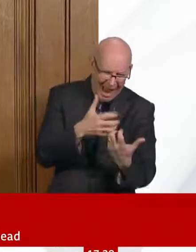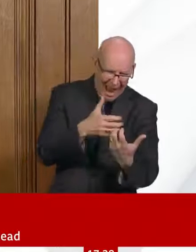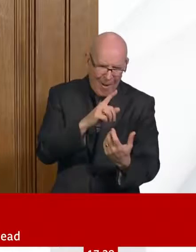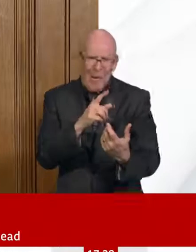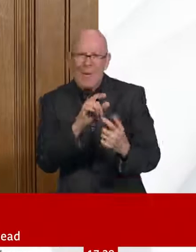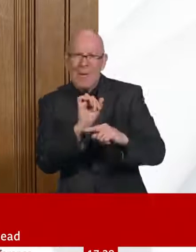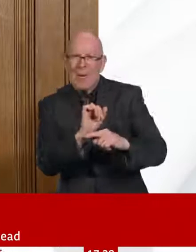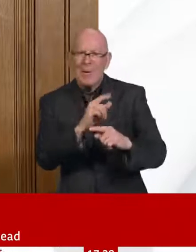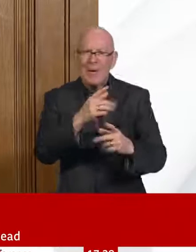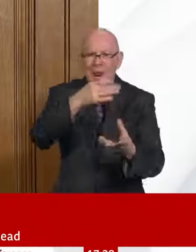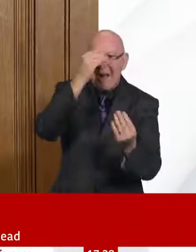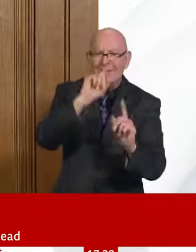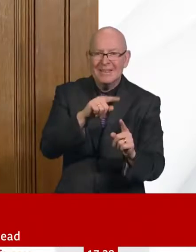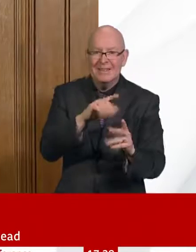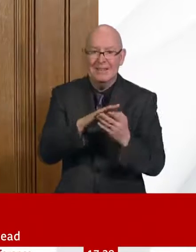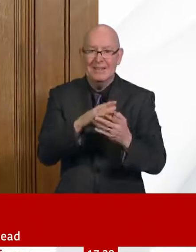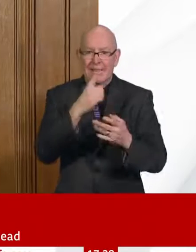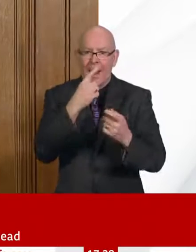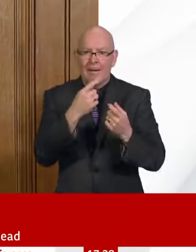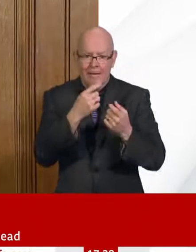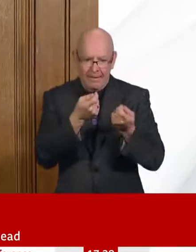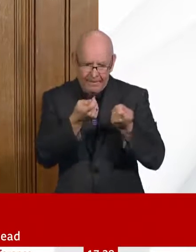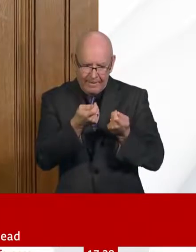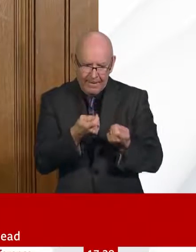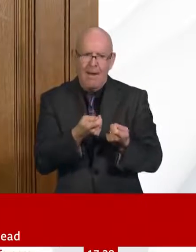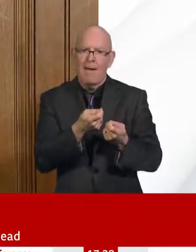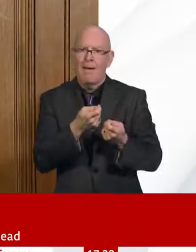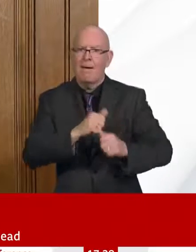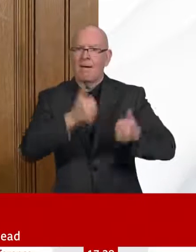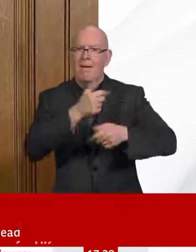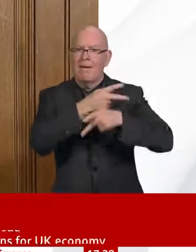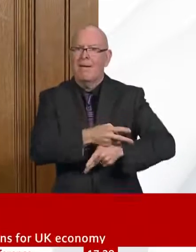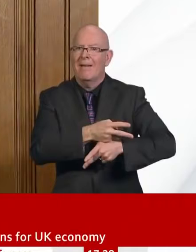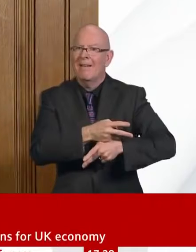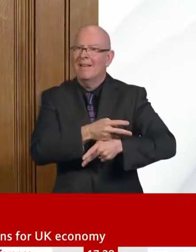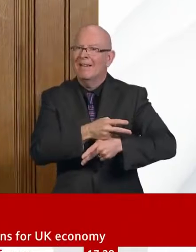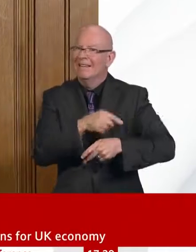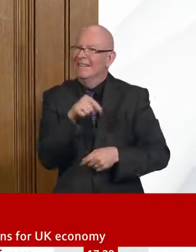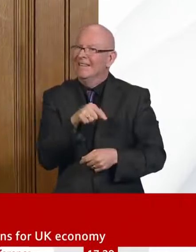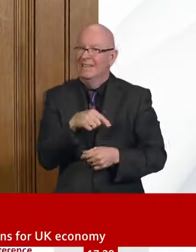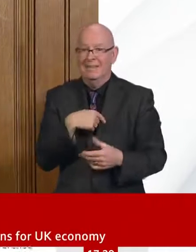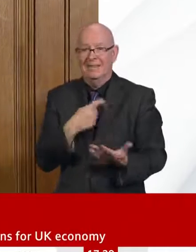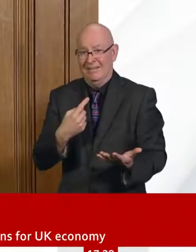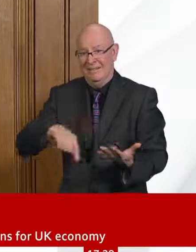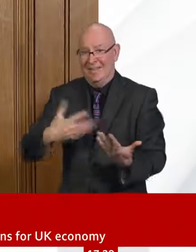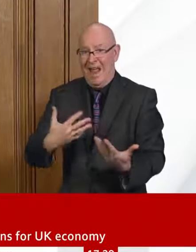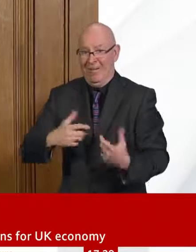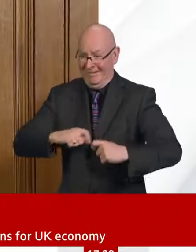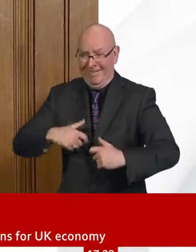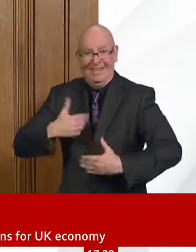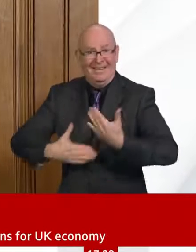we take hospital acquired infections very seriously. And we will continue to look at this and ensure that we adapt our